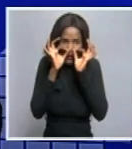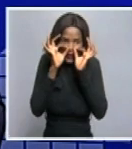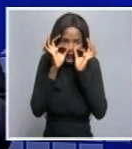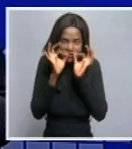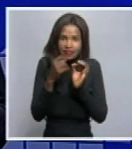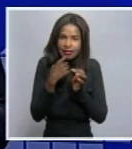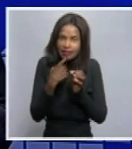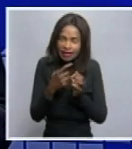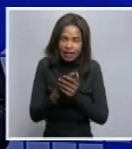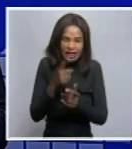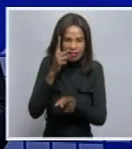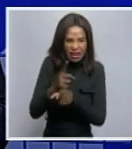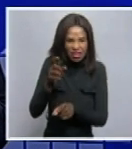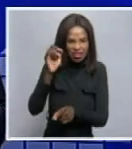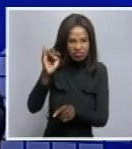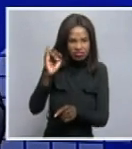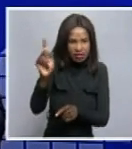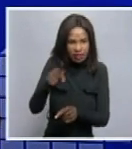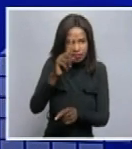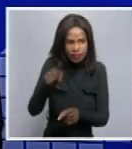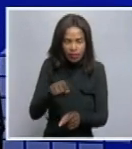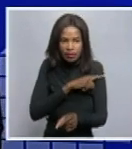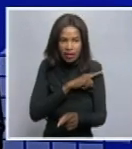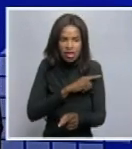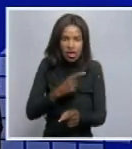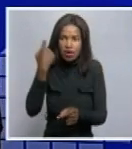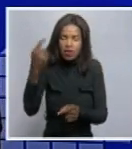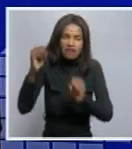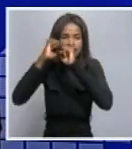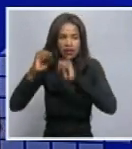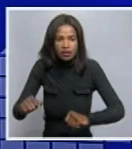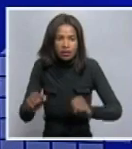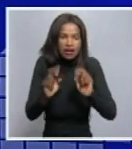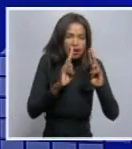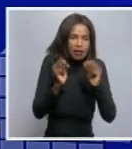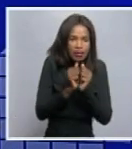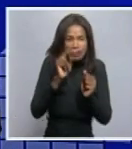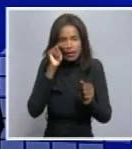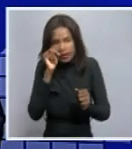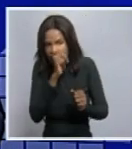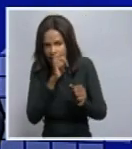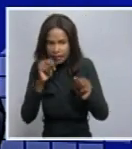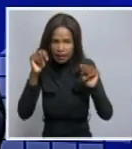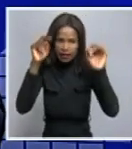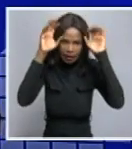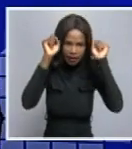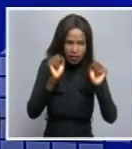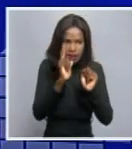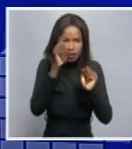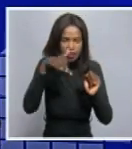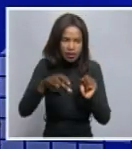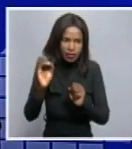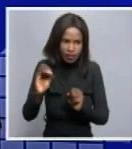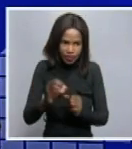with relations to the consensus, or national consensus there, on the reparations between the, all the